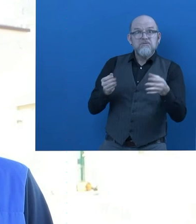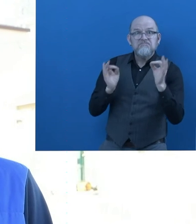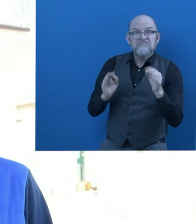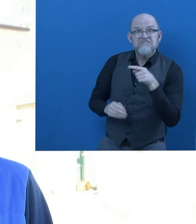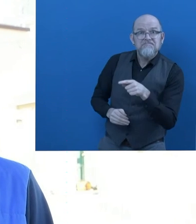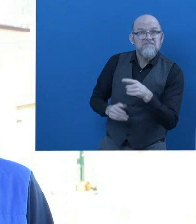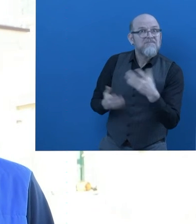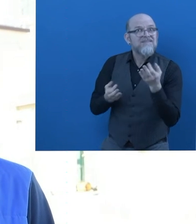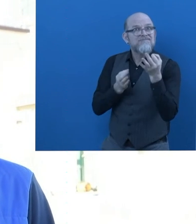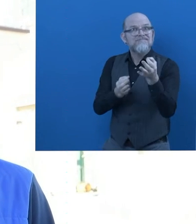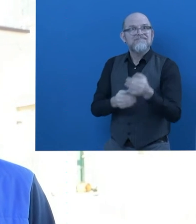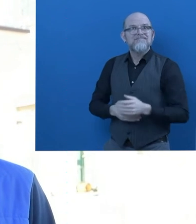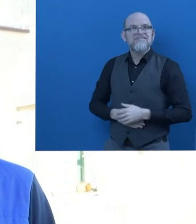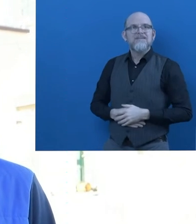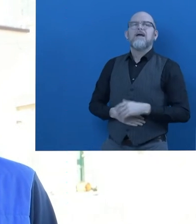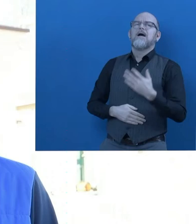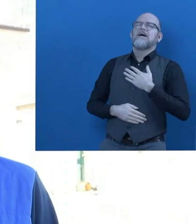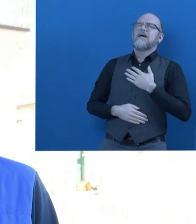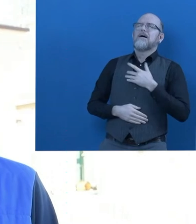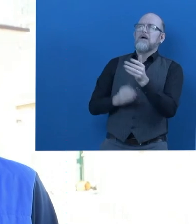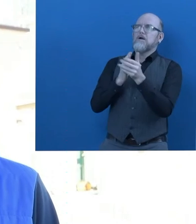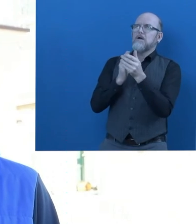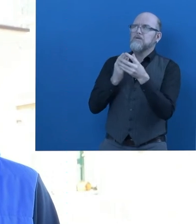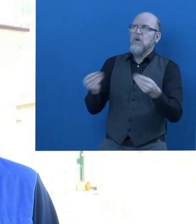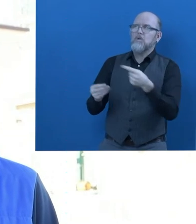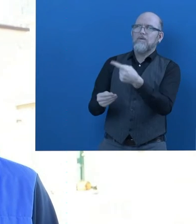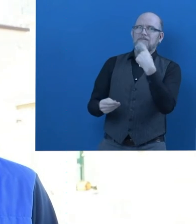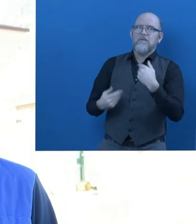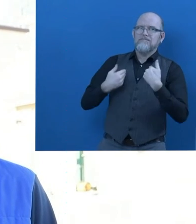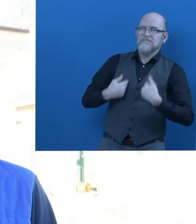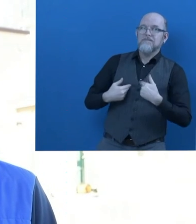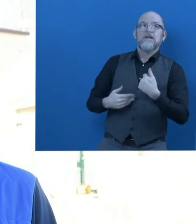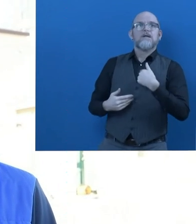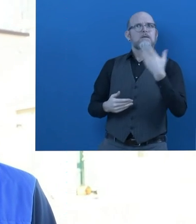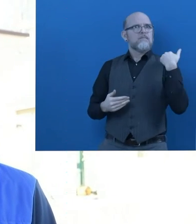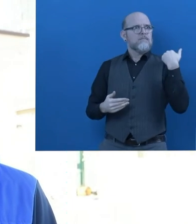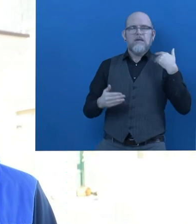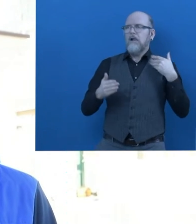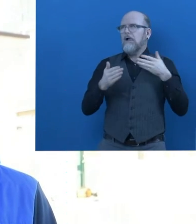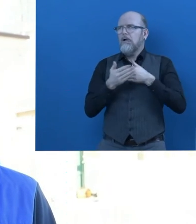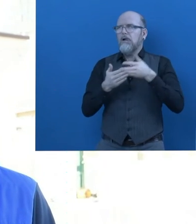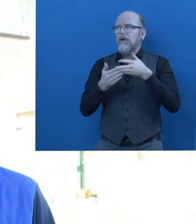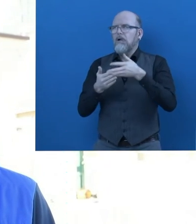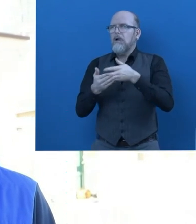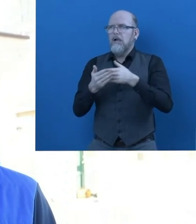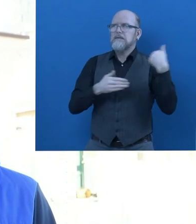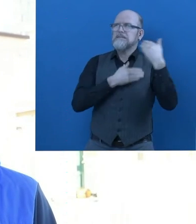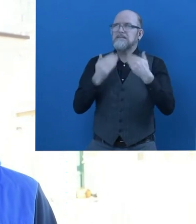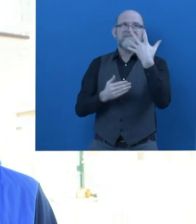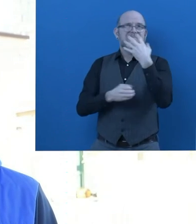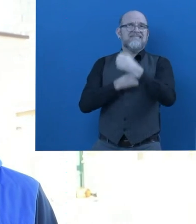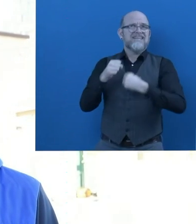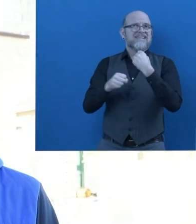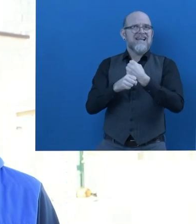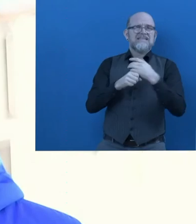The solution is definitely special because it really broke me out of the stagnation I'd experienced for the past five years and I was finally